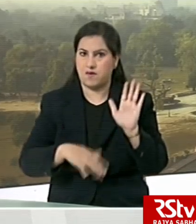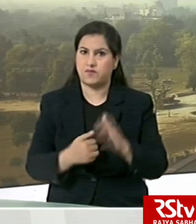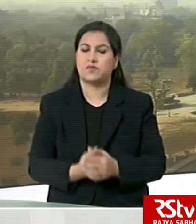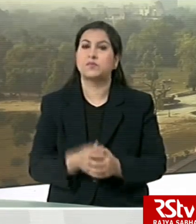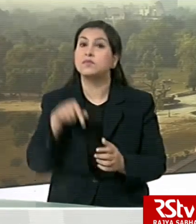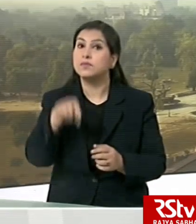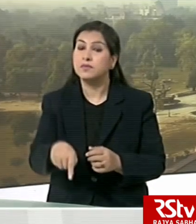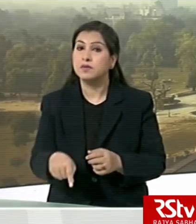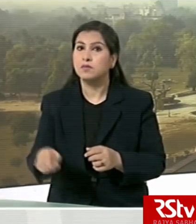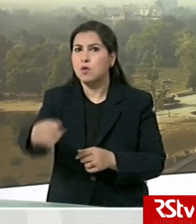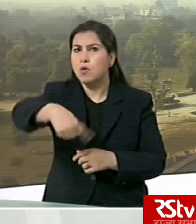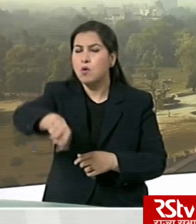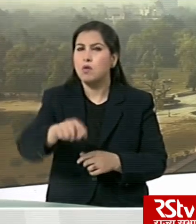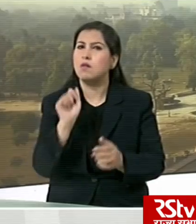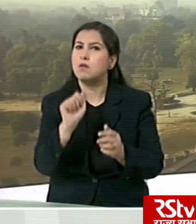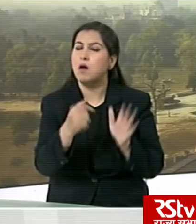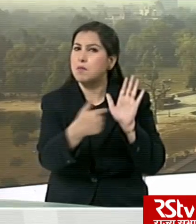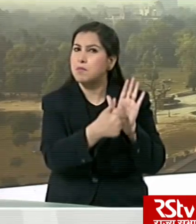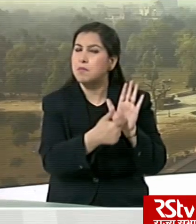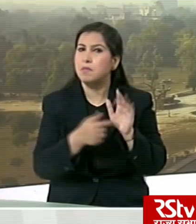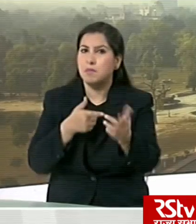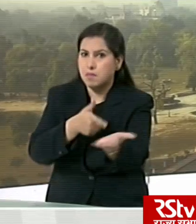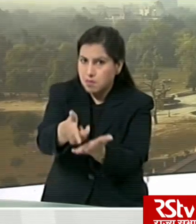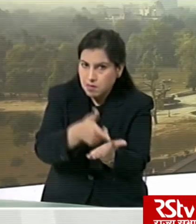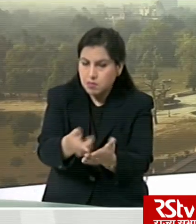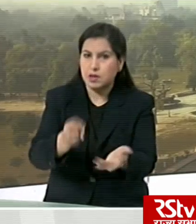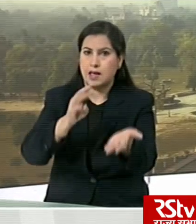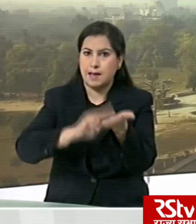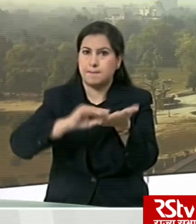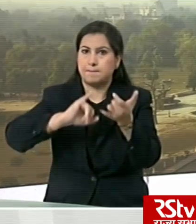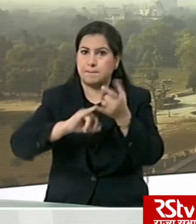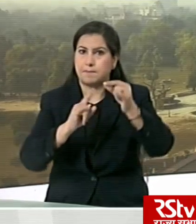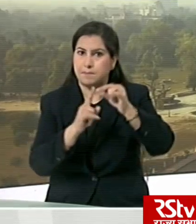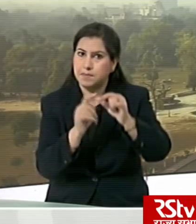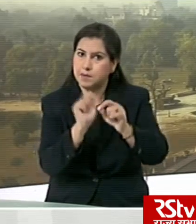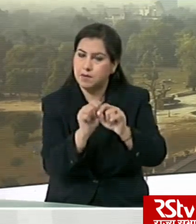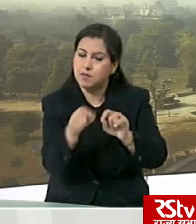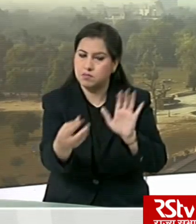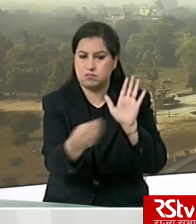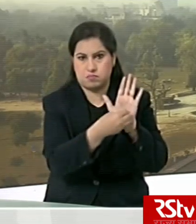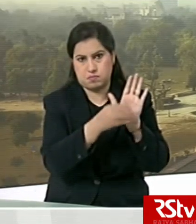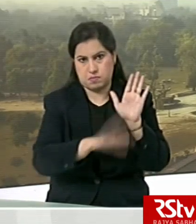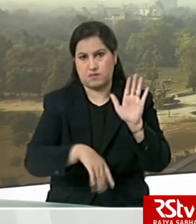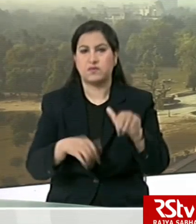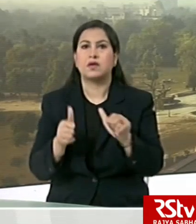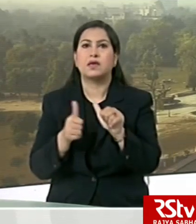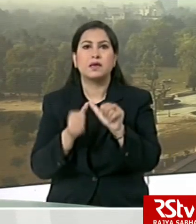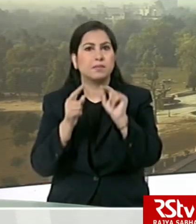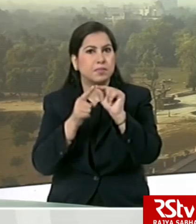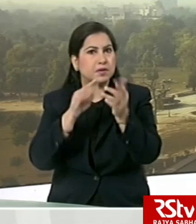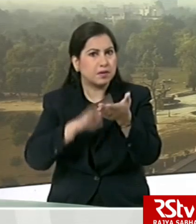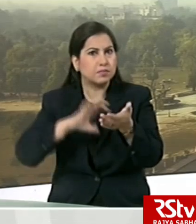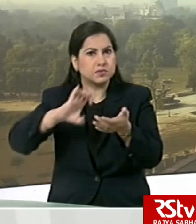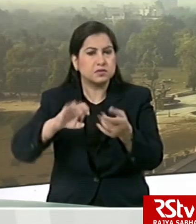And agencies procuring agriculture products, including the MSP operations. The APMC operated